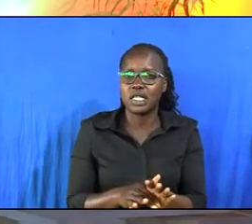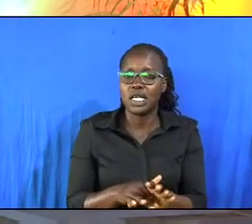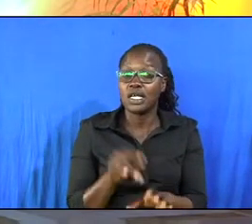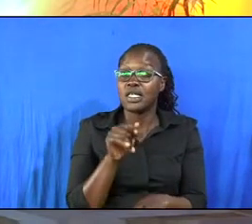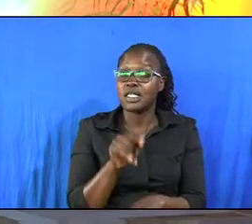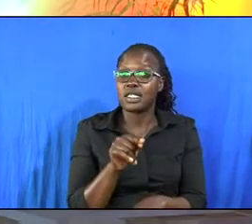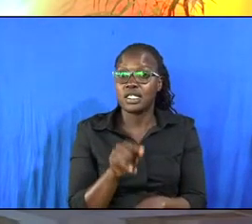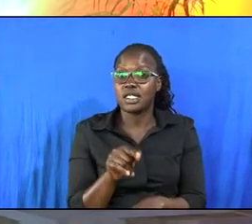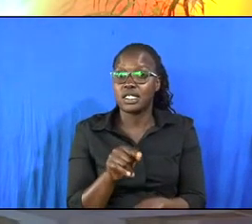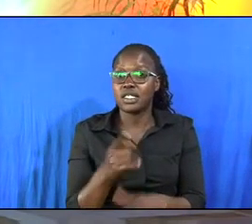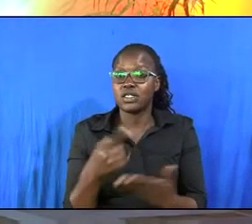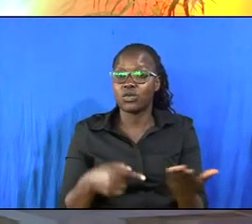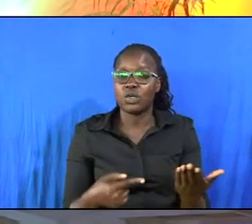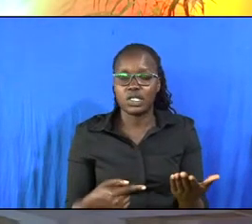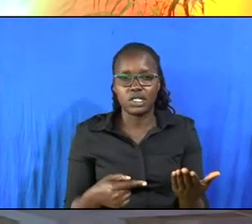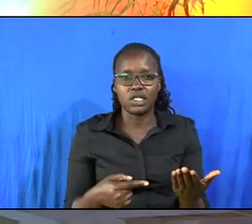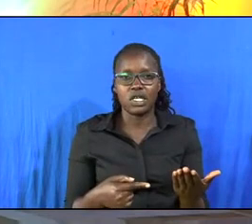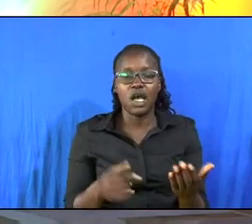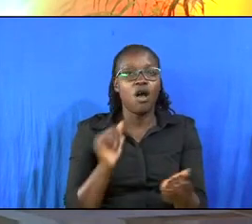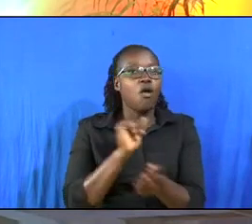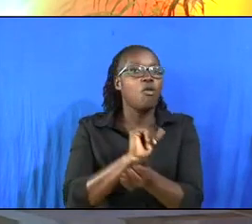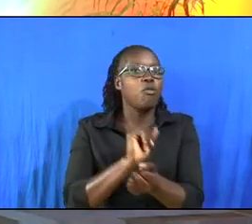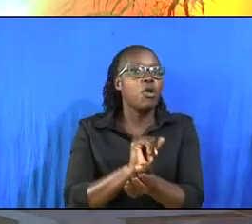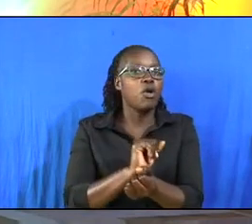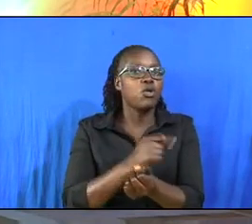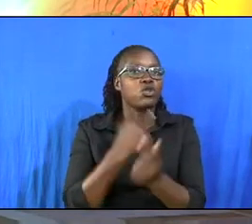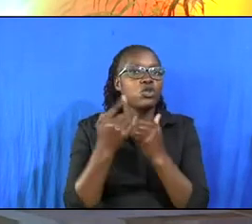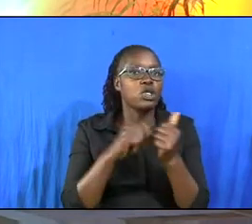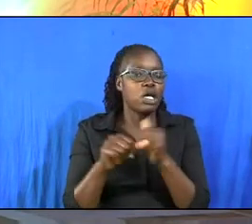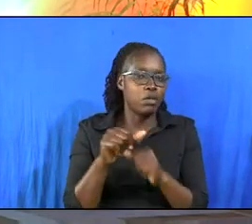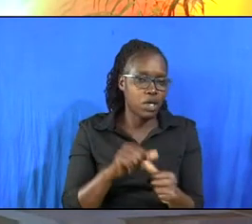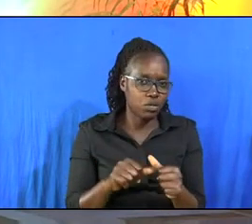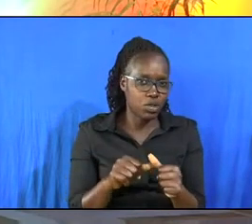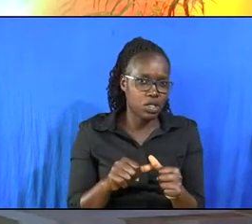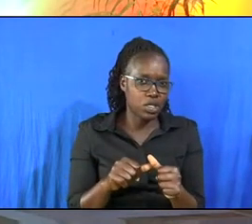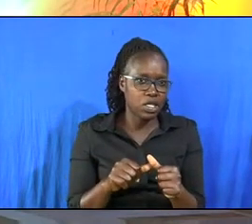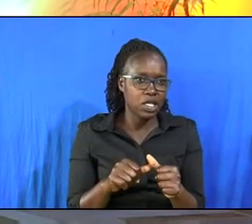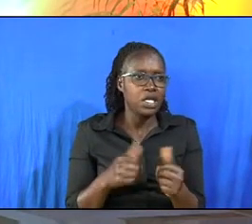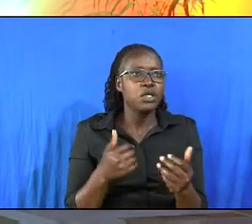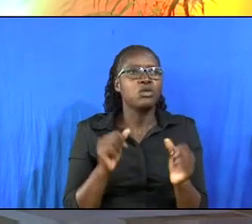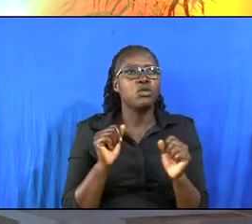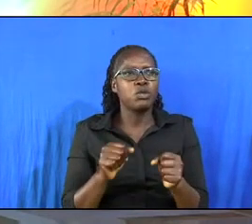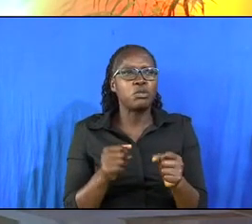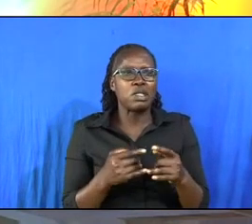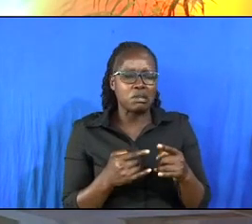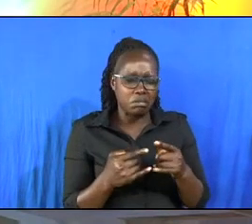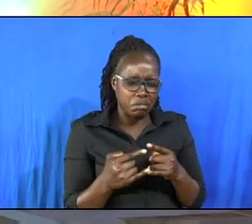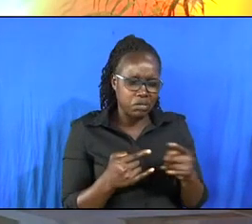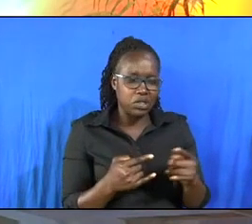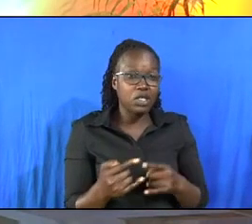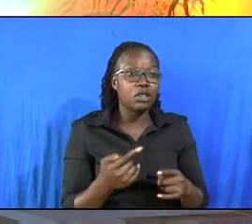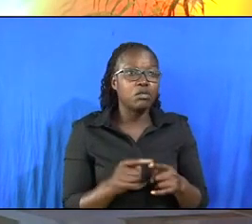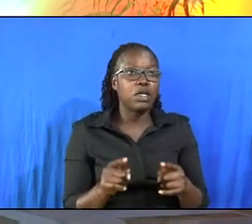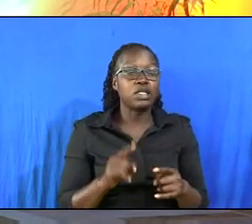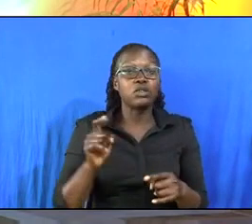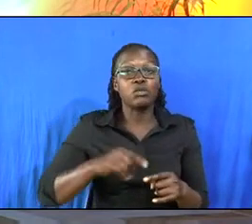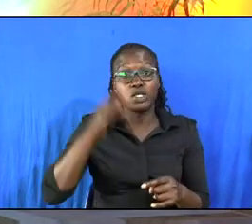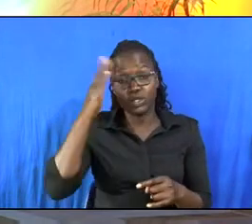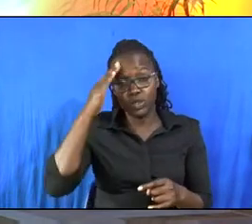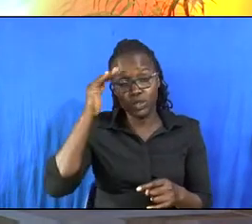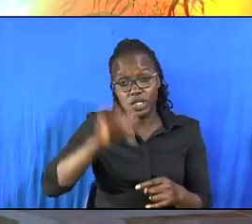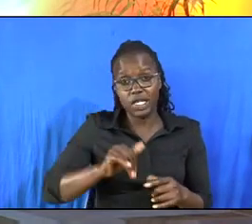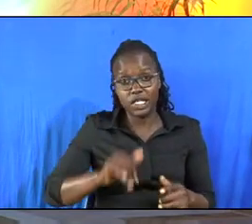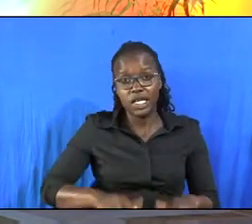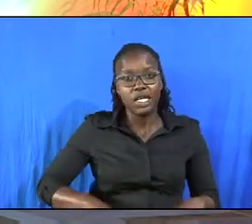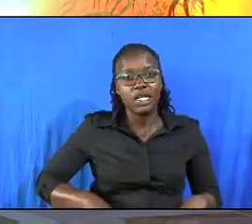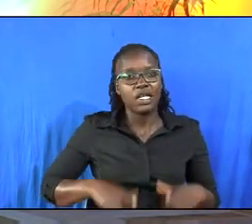this is what paul was talking about you might be struggling but you must know that